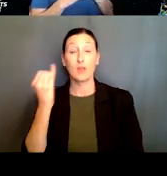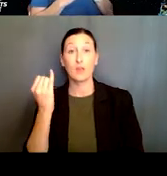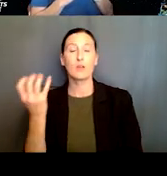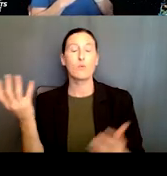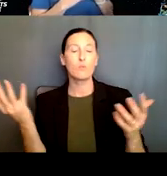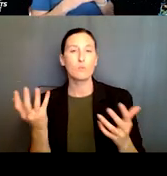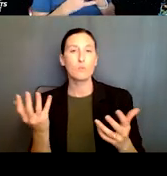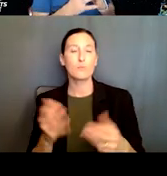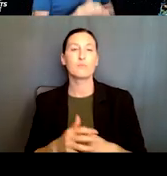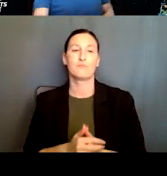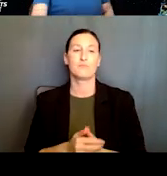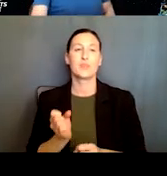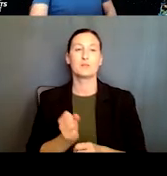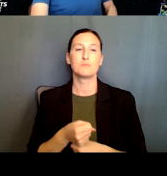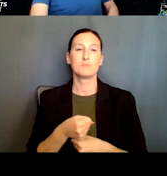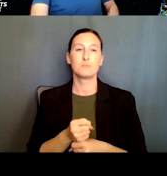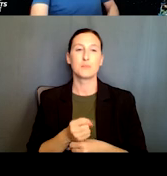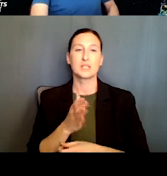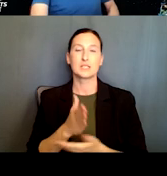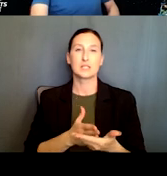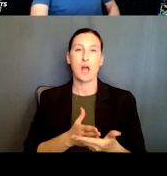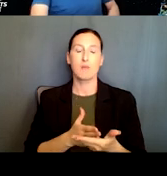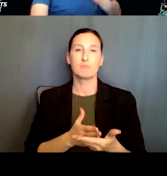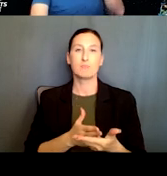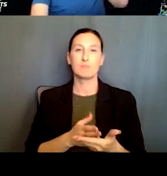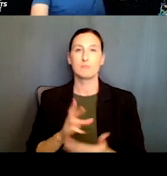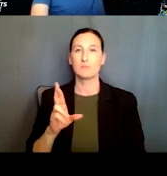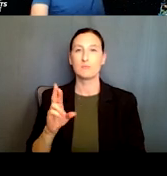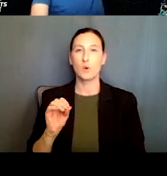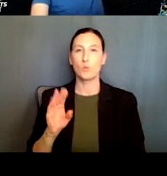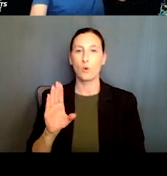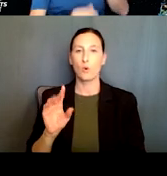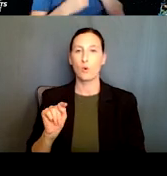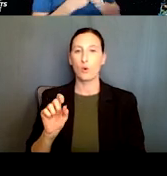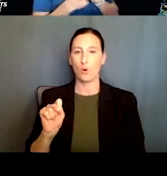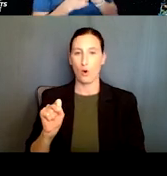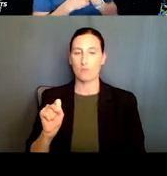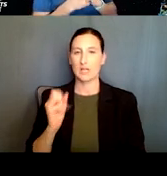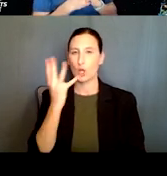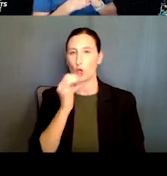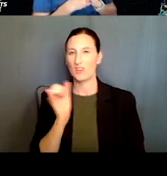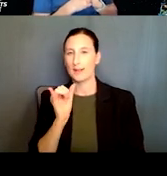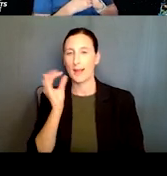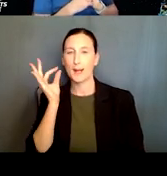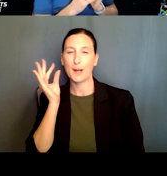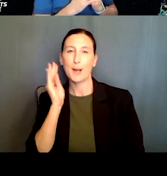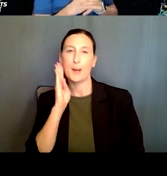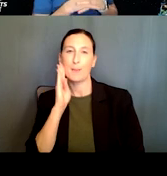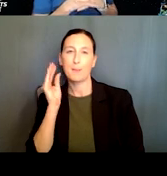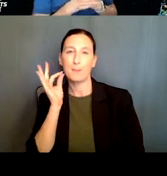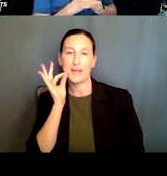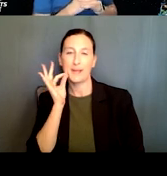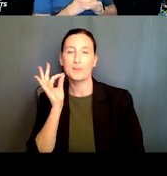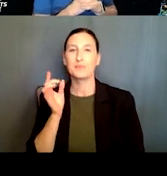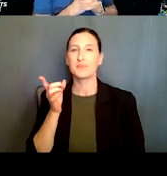uh, construct, uh, some flying robots that are modeled after the bee. And you see here a timeline that started